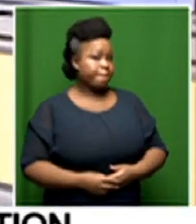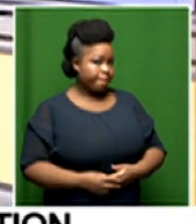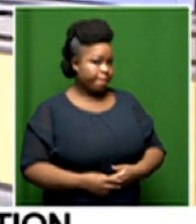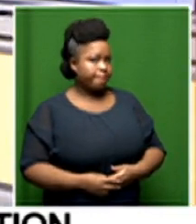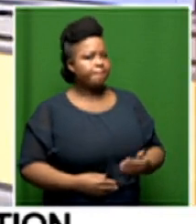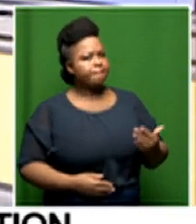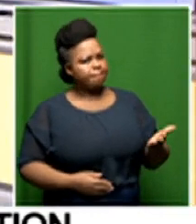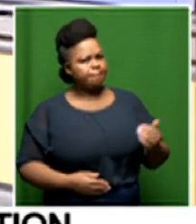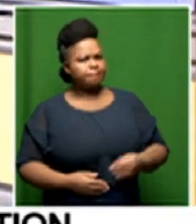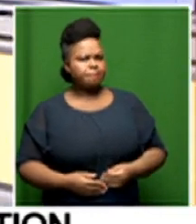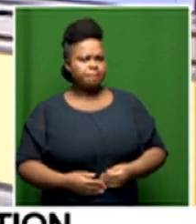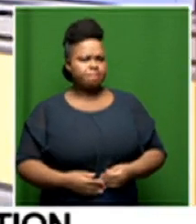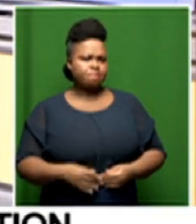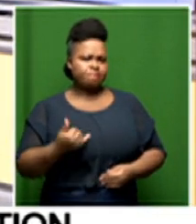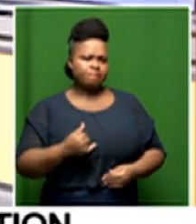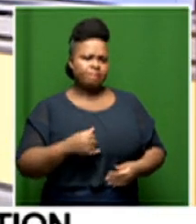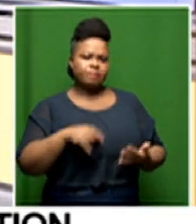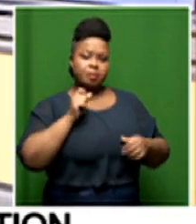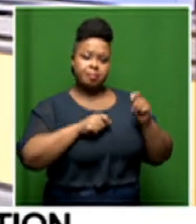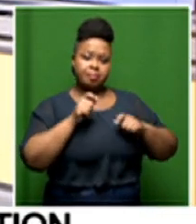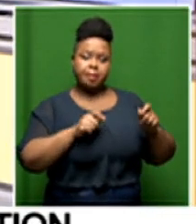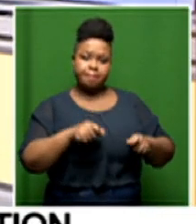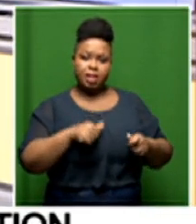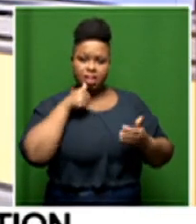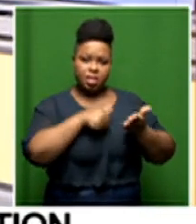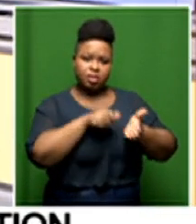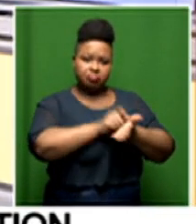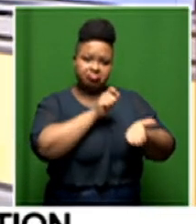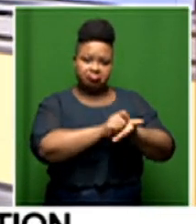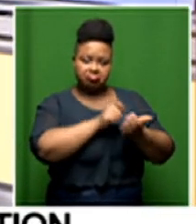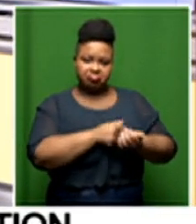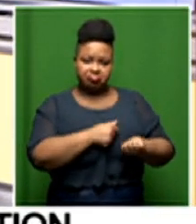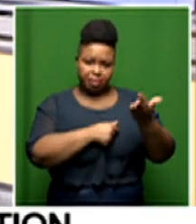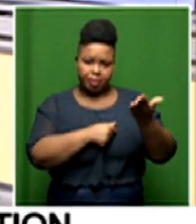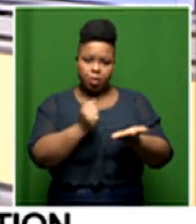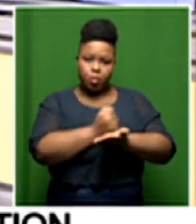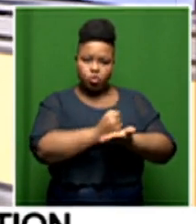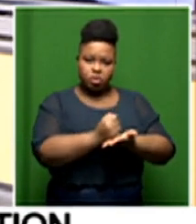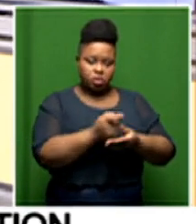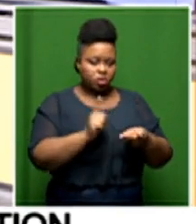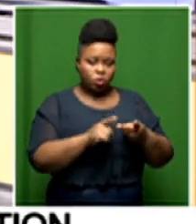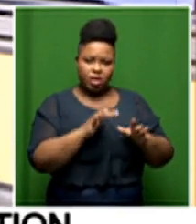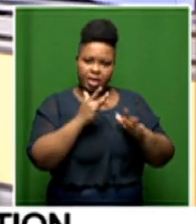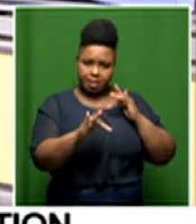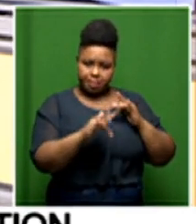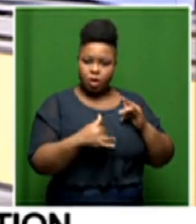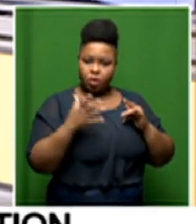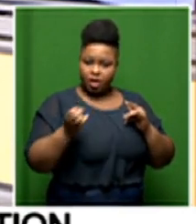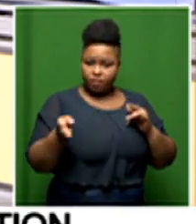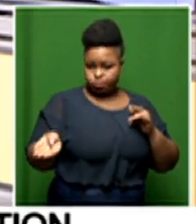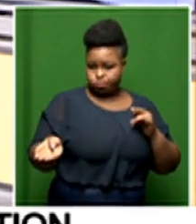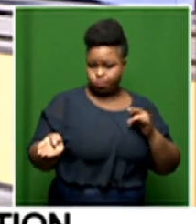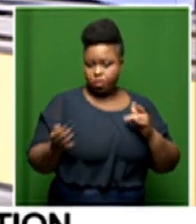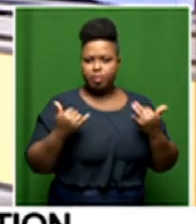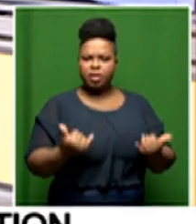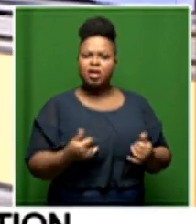opened it up there is a postal address for people to submit written submissions is also an email address which we do have on the